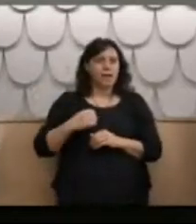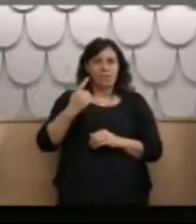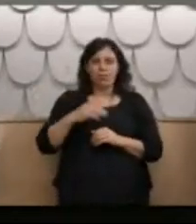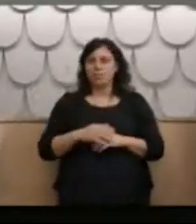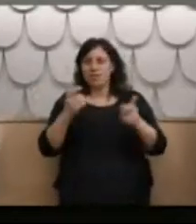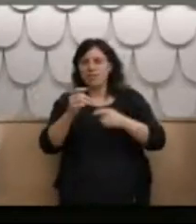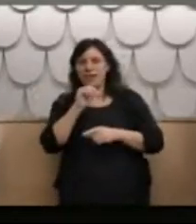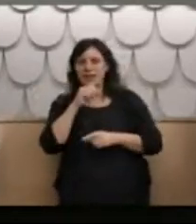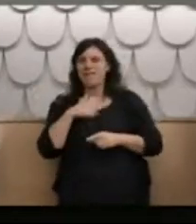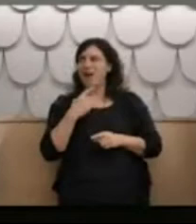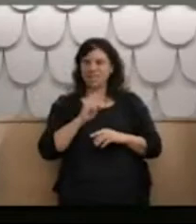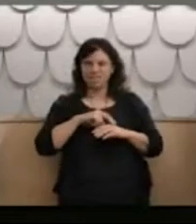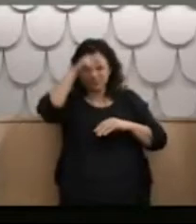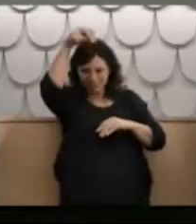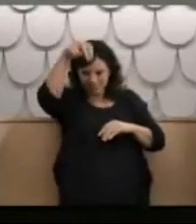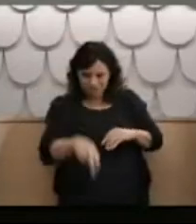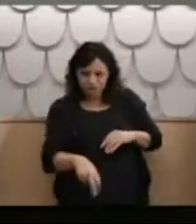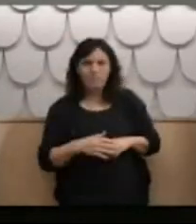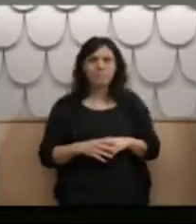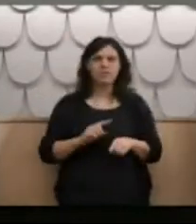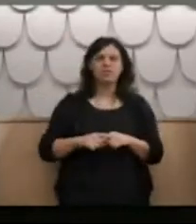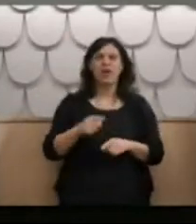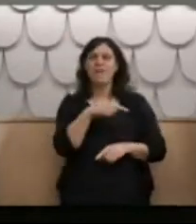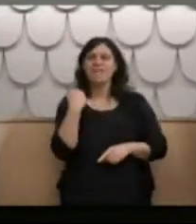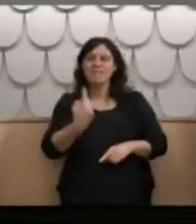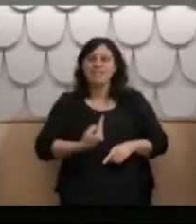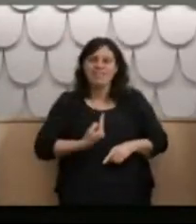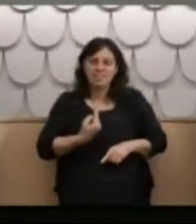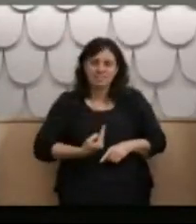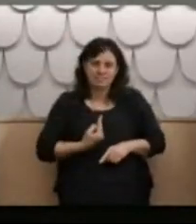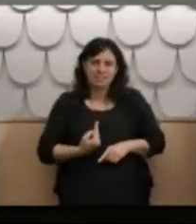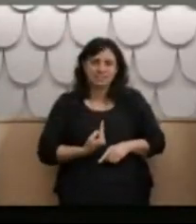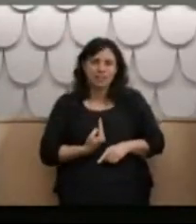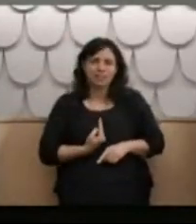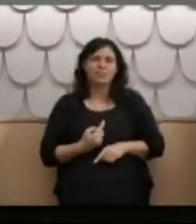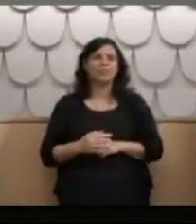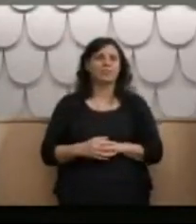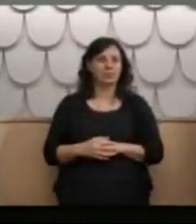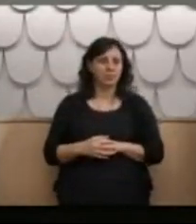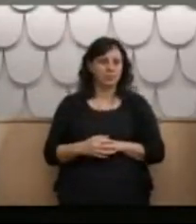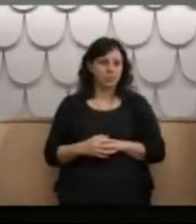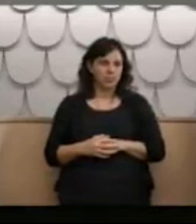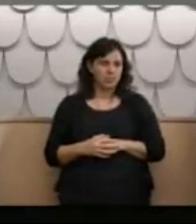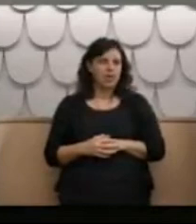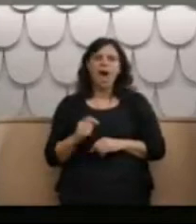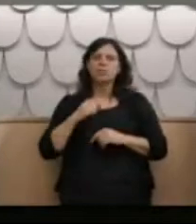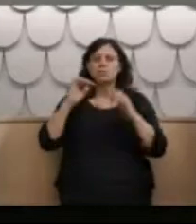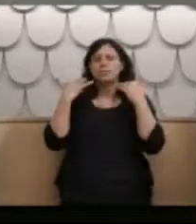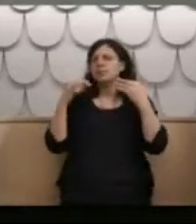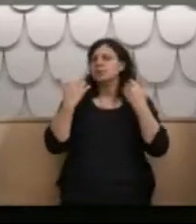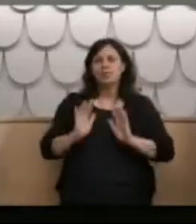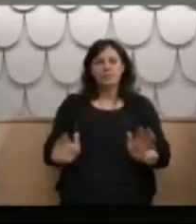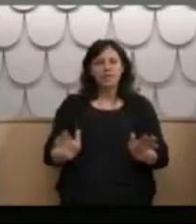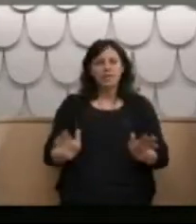going to kill myself. I was just trying to get attention. I was upset because my parents were taking my sister to see her husband at